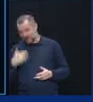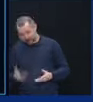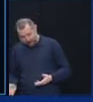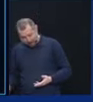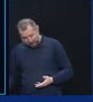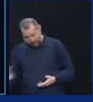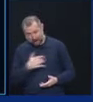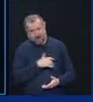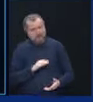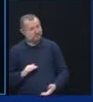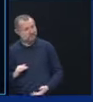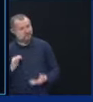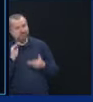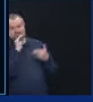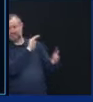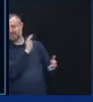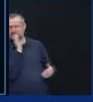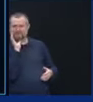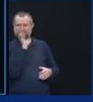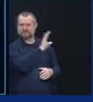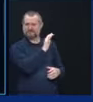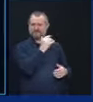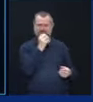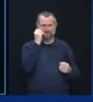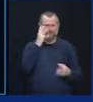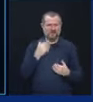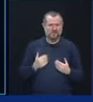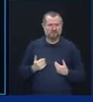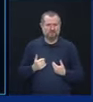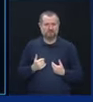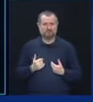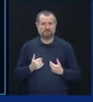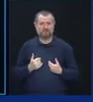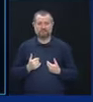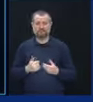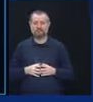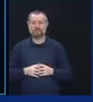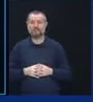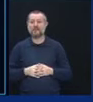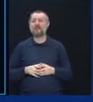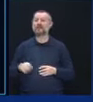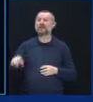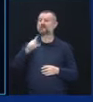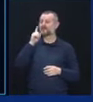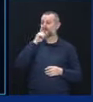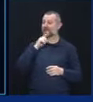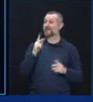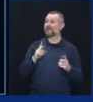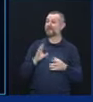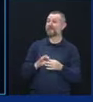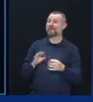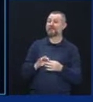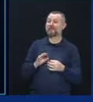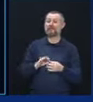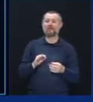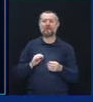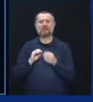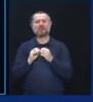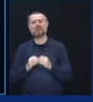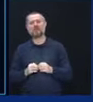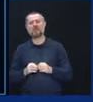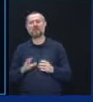in our response. It is a lie to say any numbers were inaccurate.